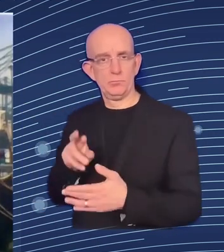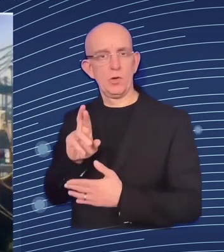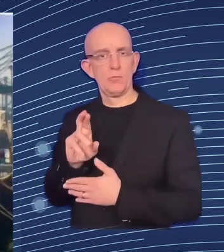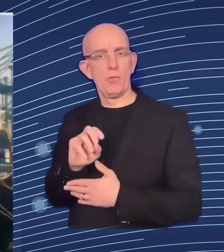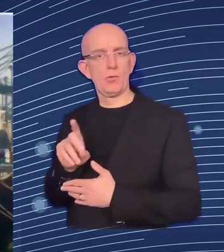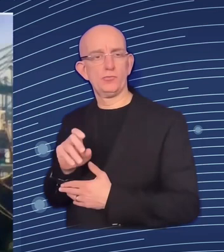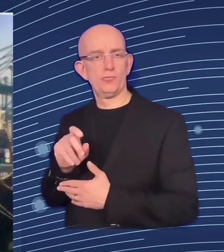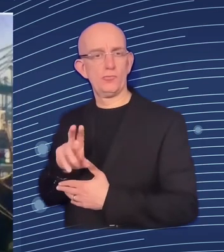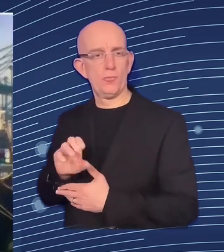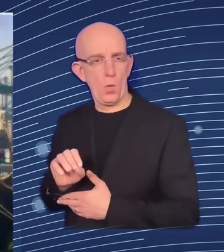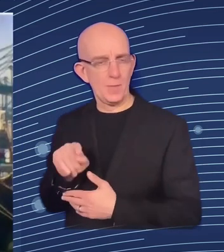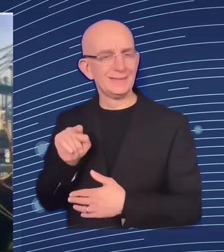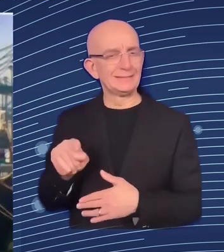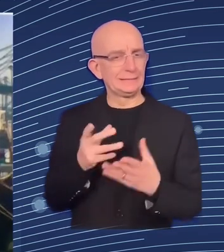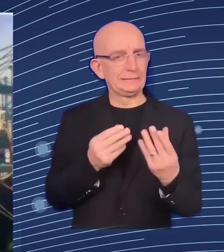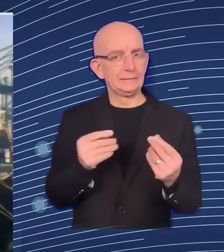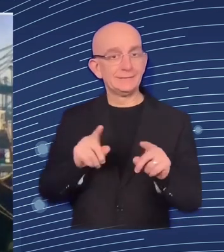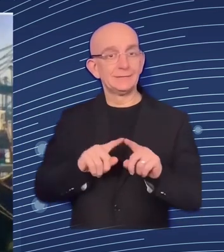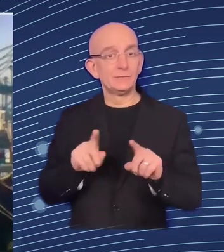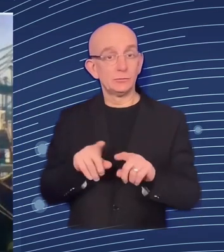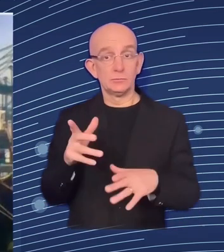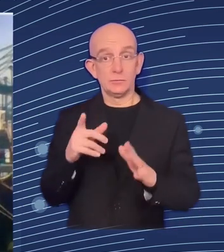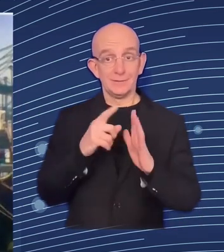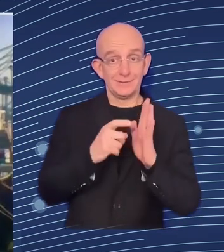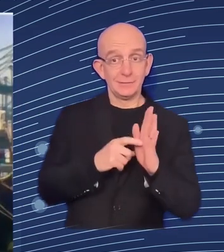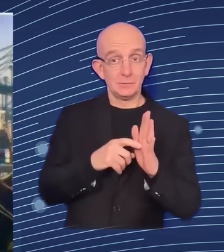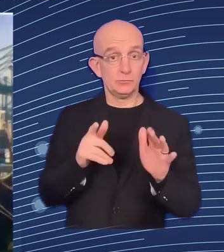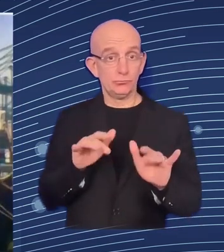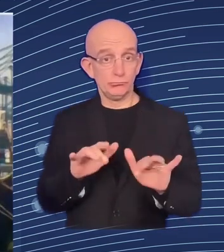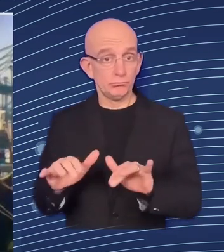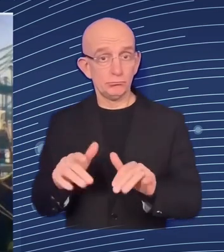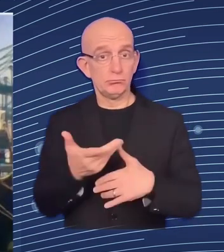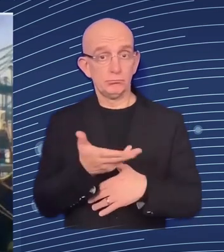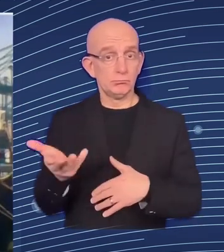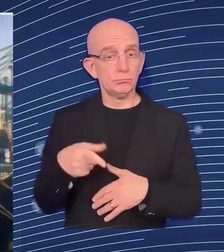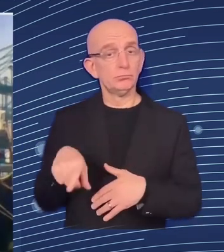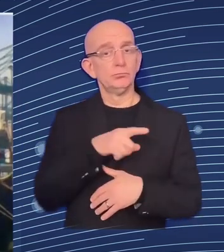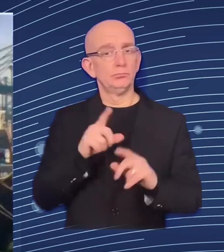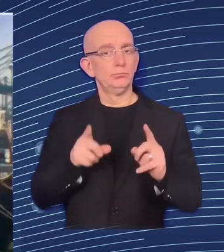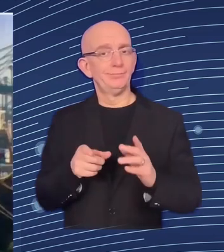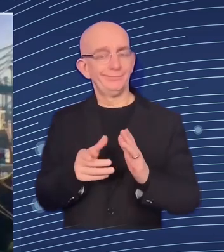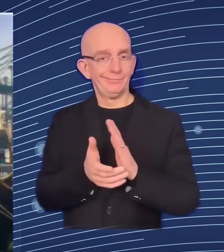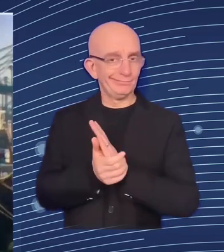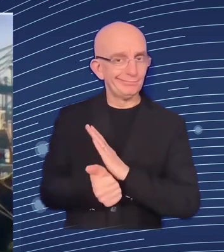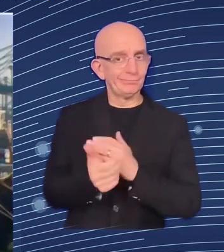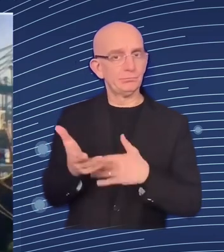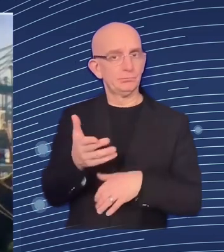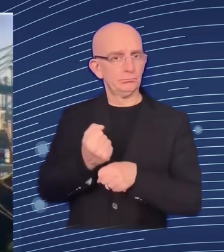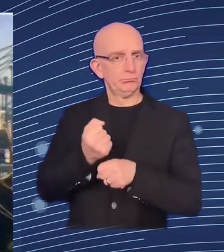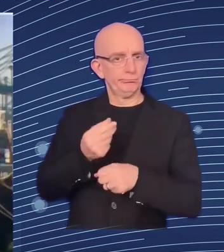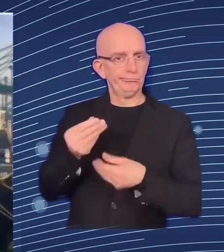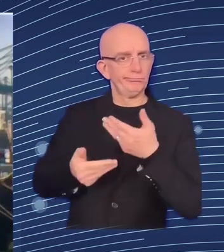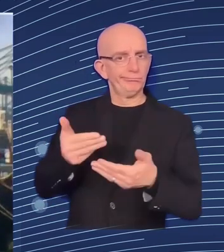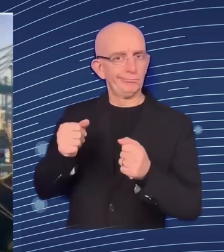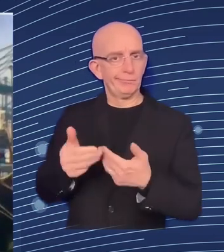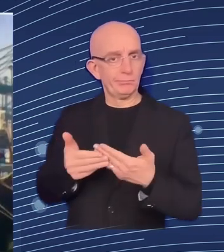where we have the skills needs but also infrastructural public sector uh uh uh and and on the level of enterprises so i stop